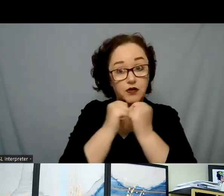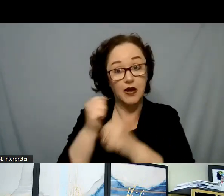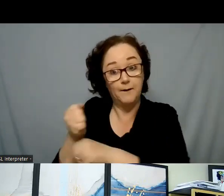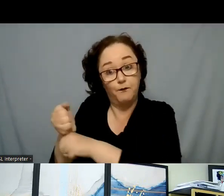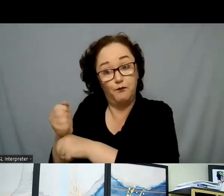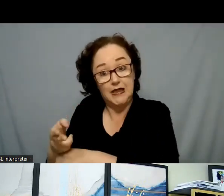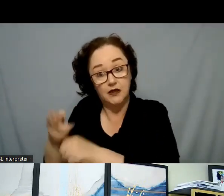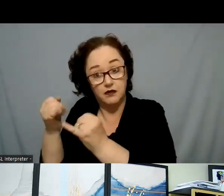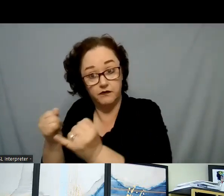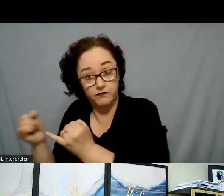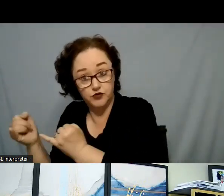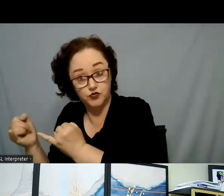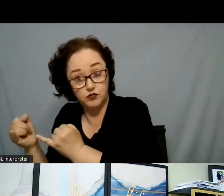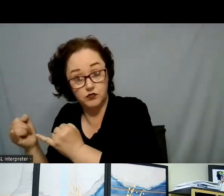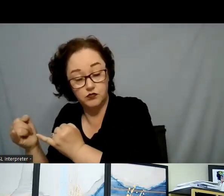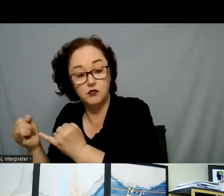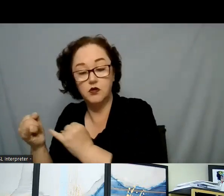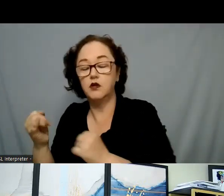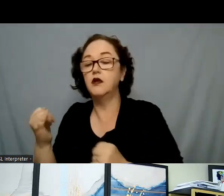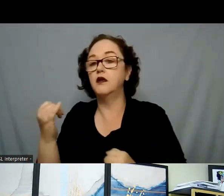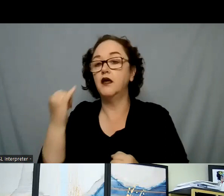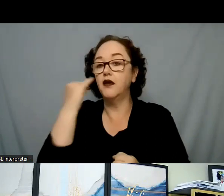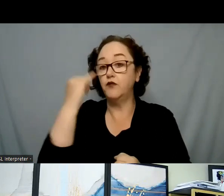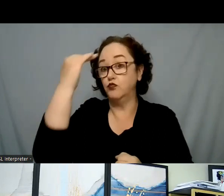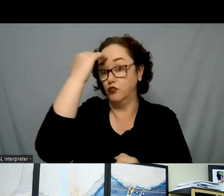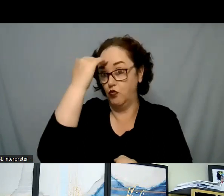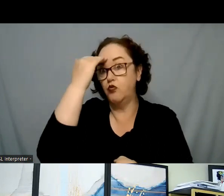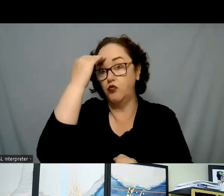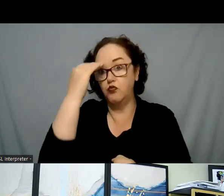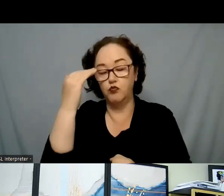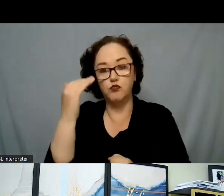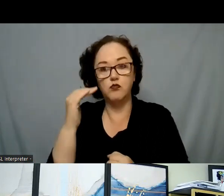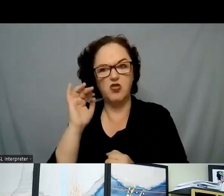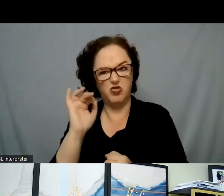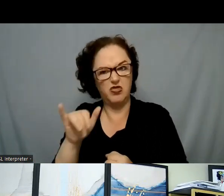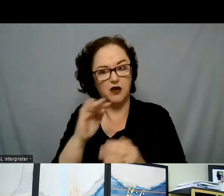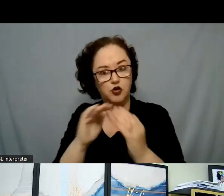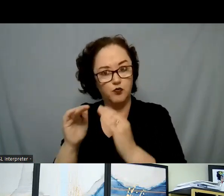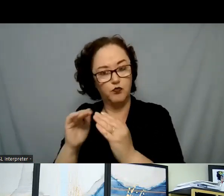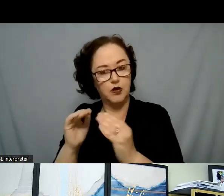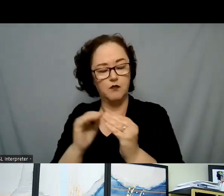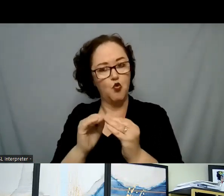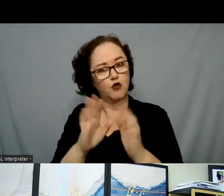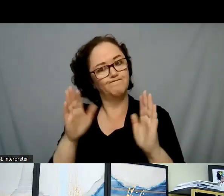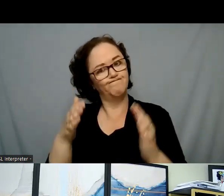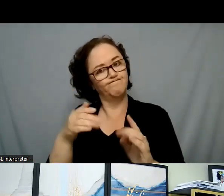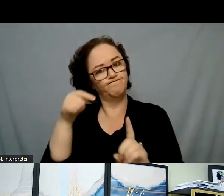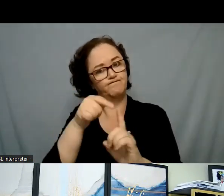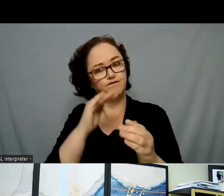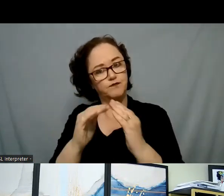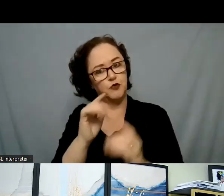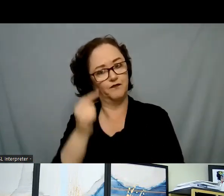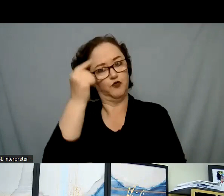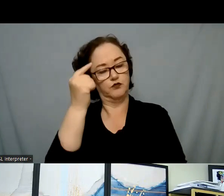that, if you know that up front for that particular community and those clients that you're seeing is when they talk about